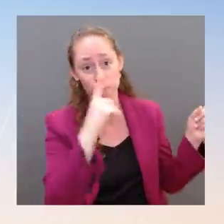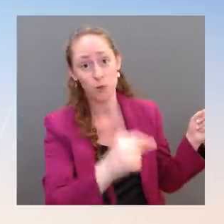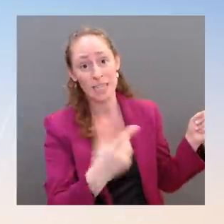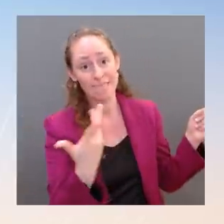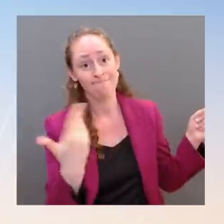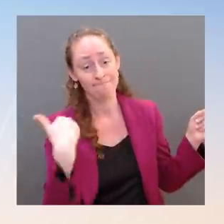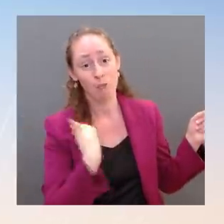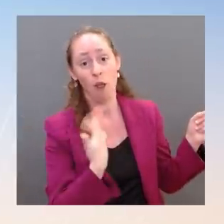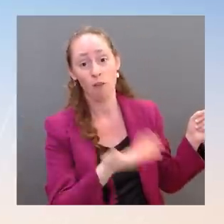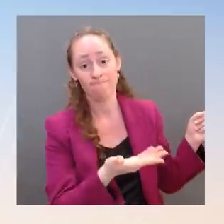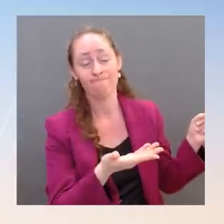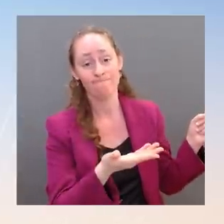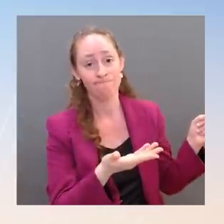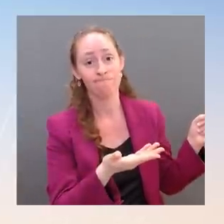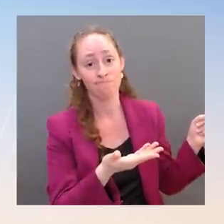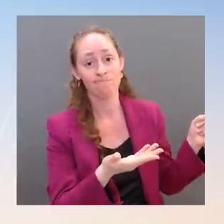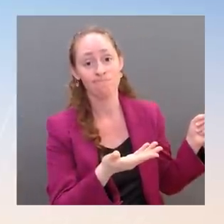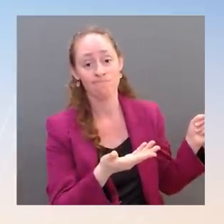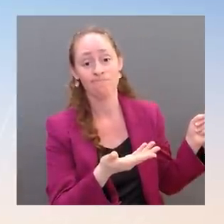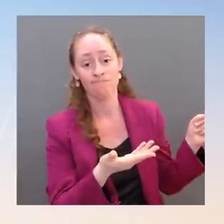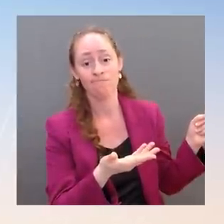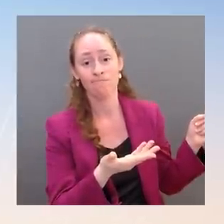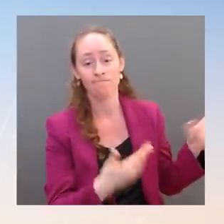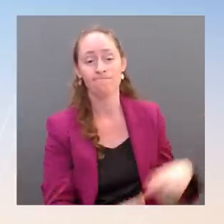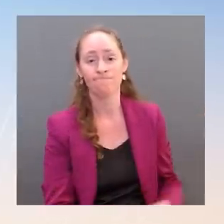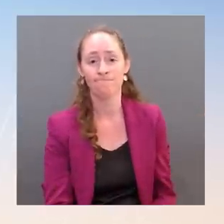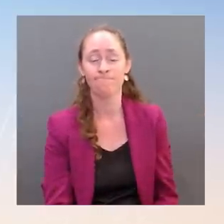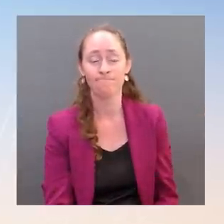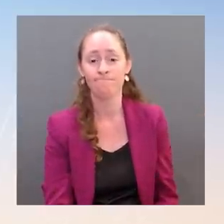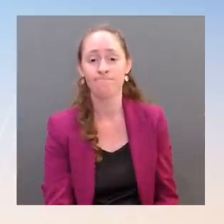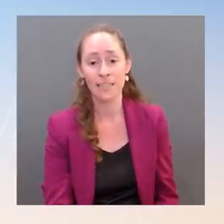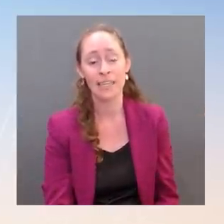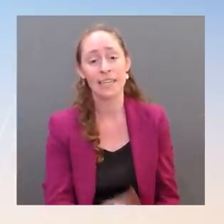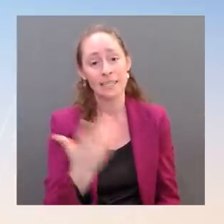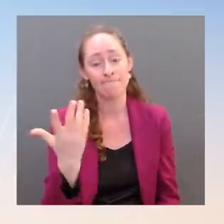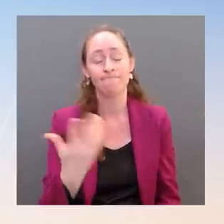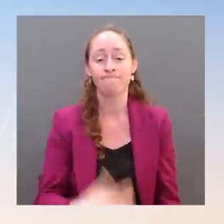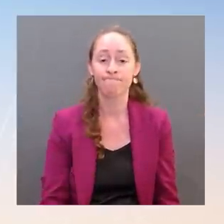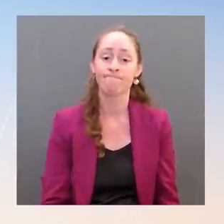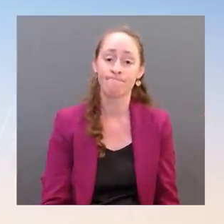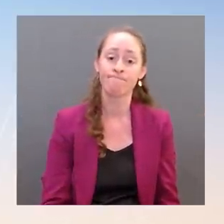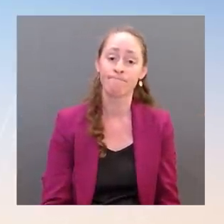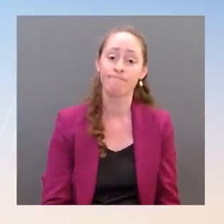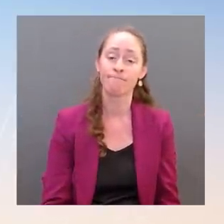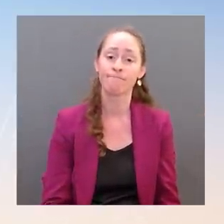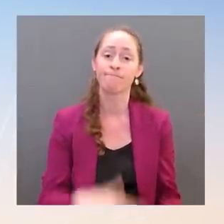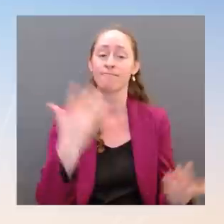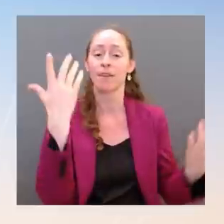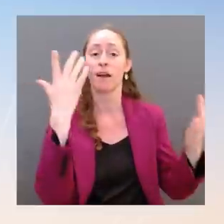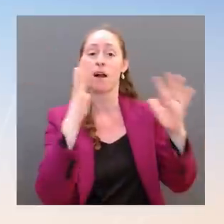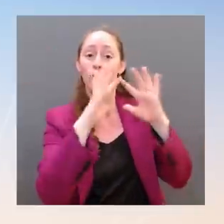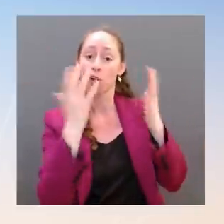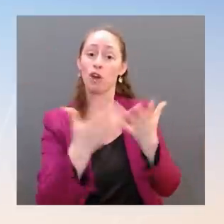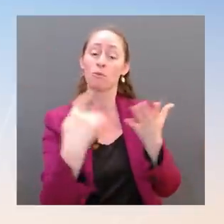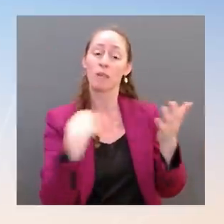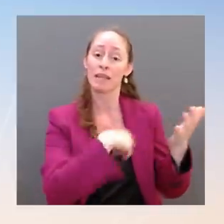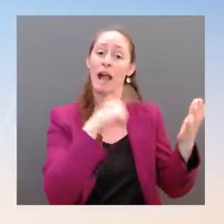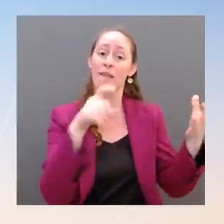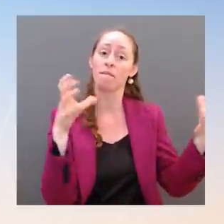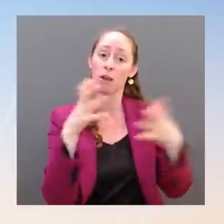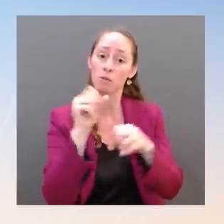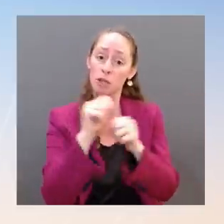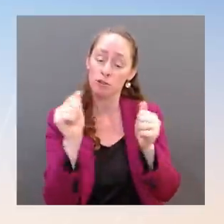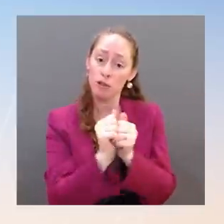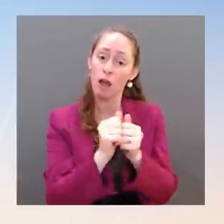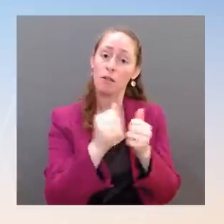and allies and partners around the world, they came together — I was talking about the Strategic Petroleum Reserve, the one million barrels